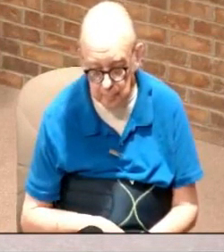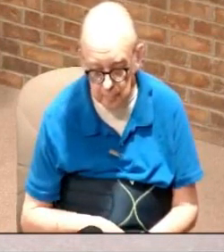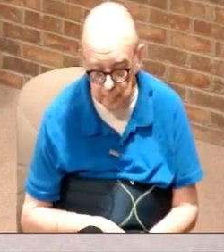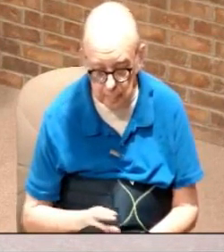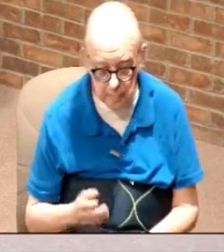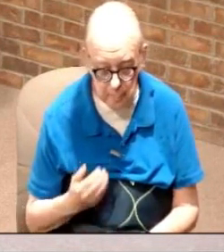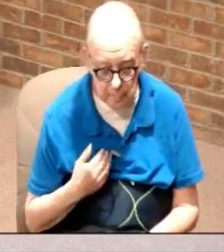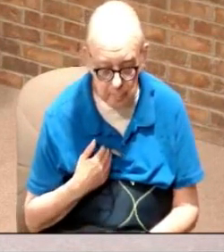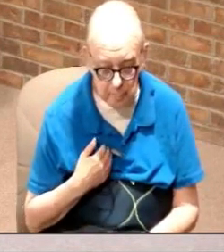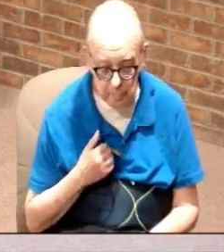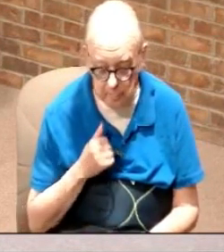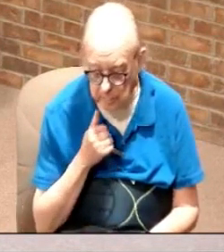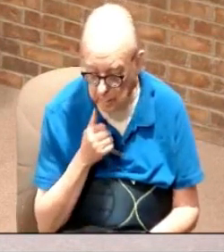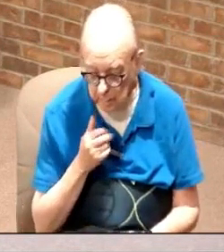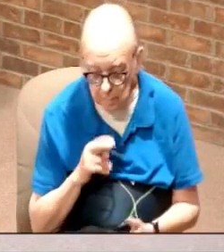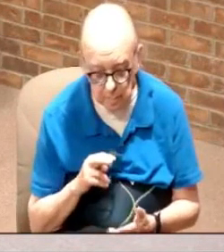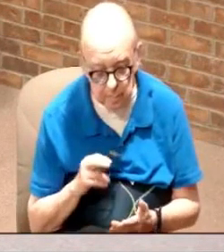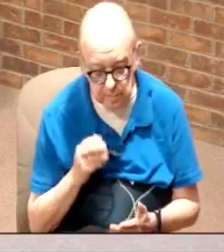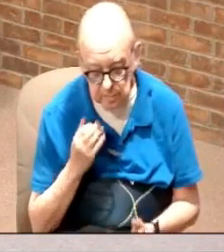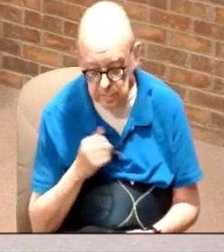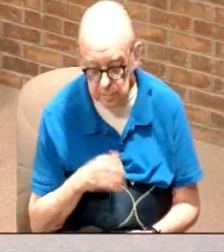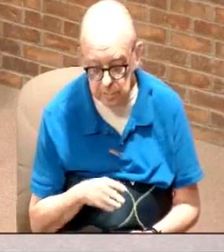I don't need to know what it is